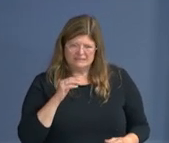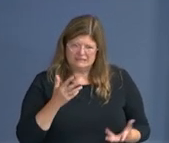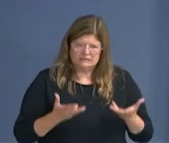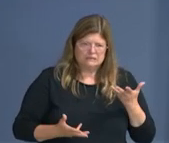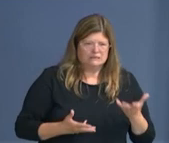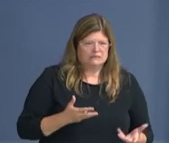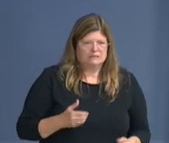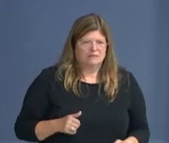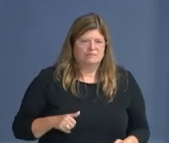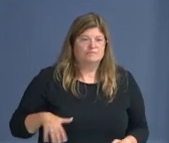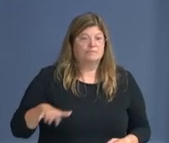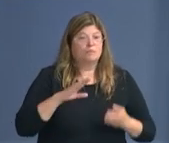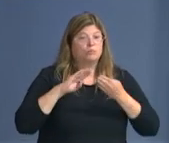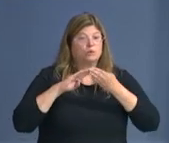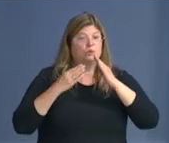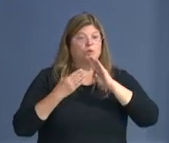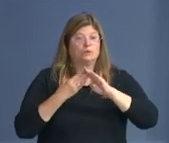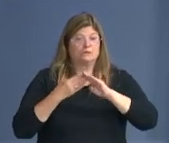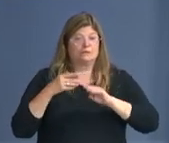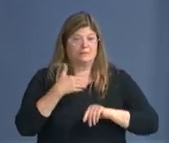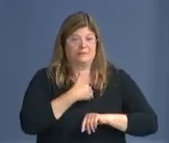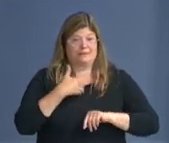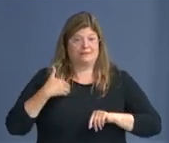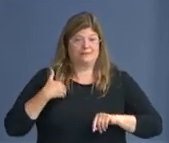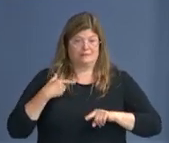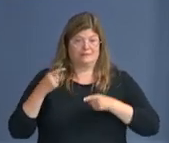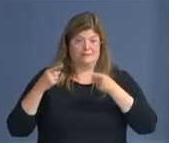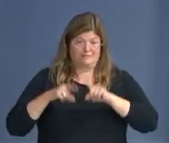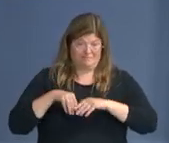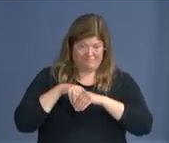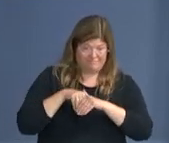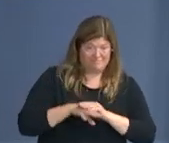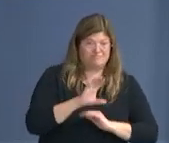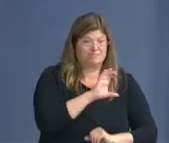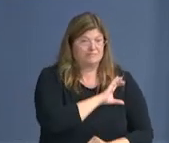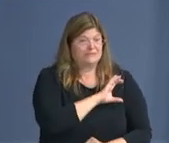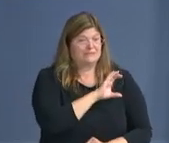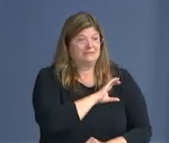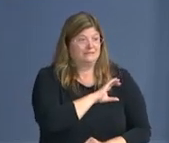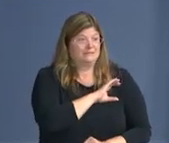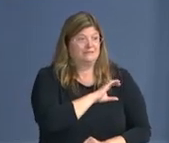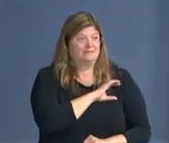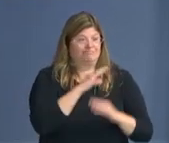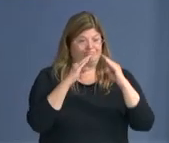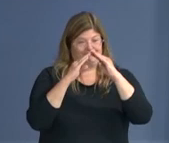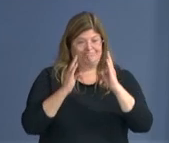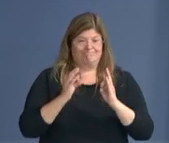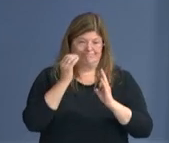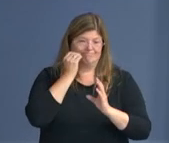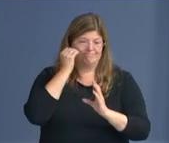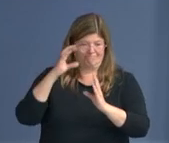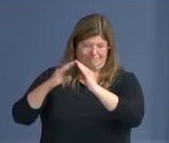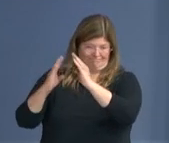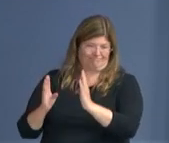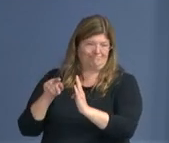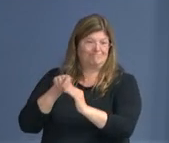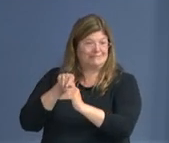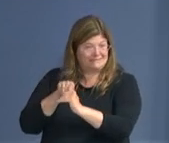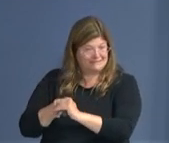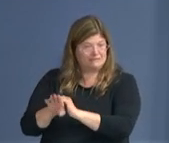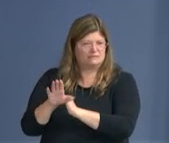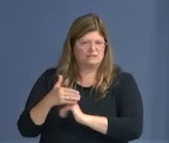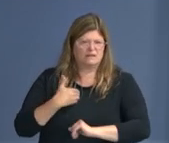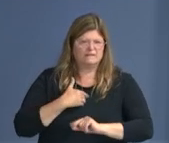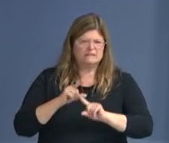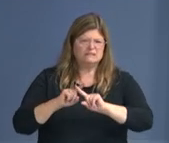a community member went into our station, um, and had a different agenda, um, than what